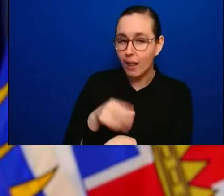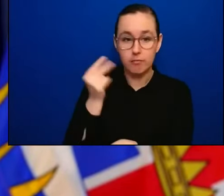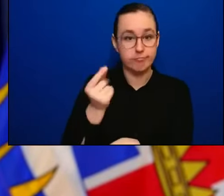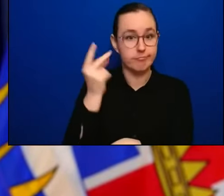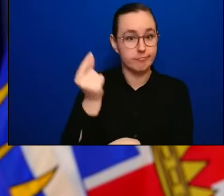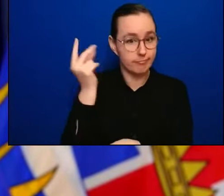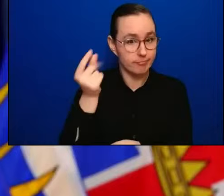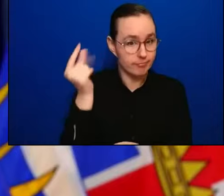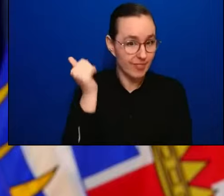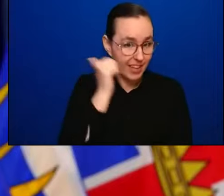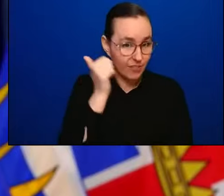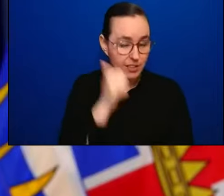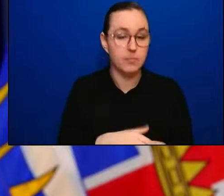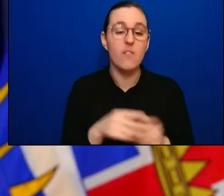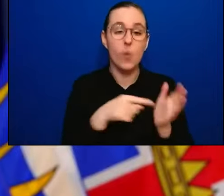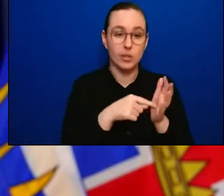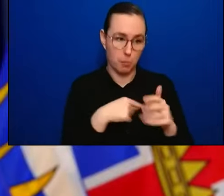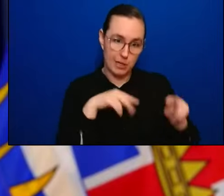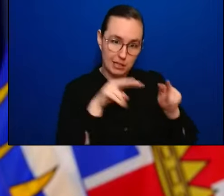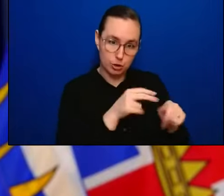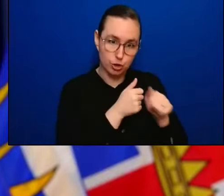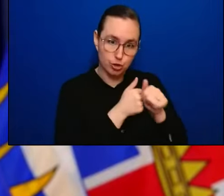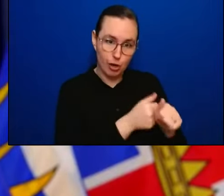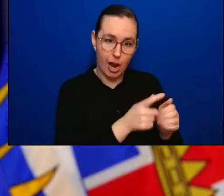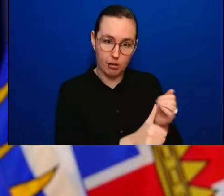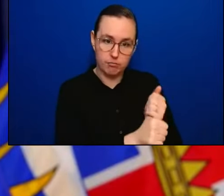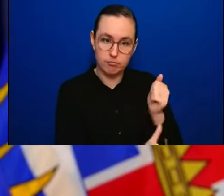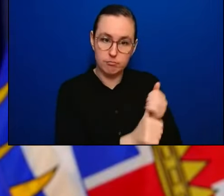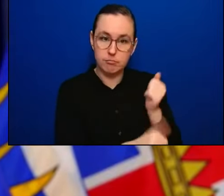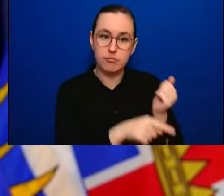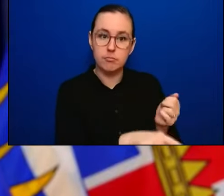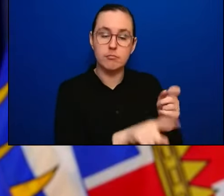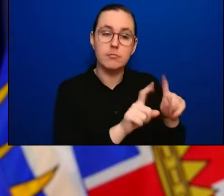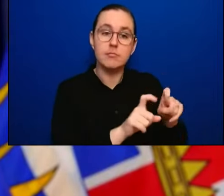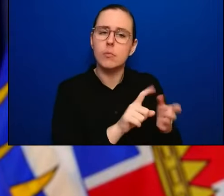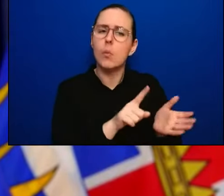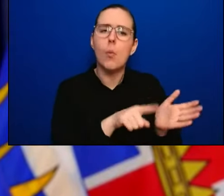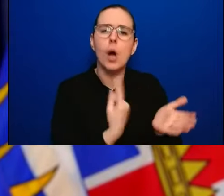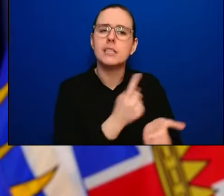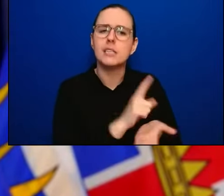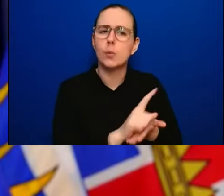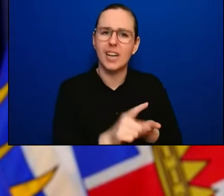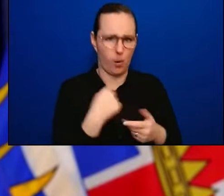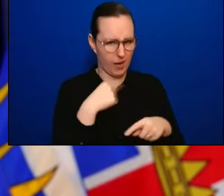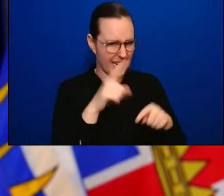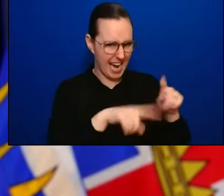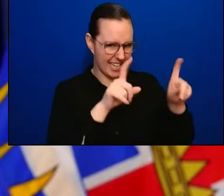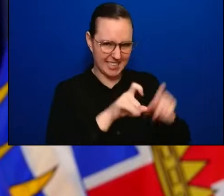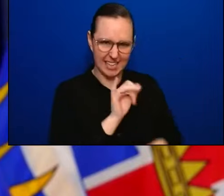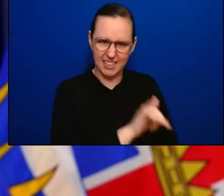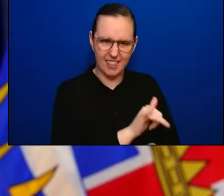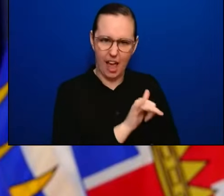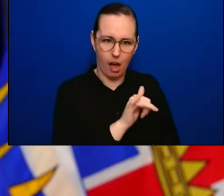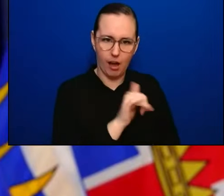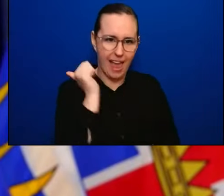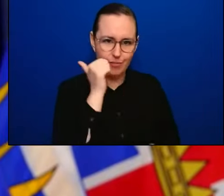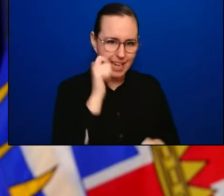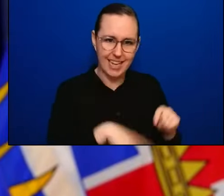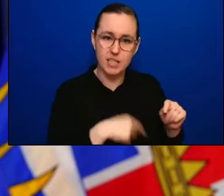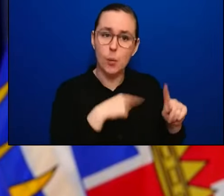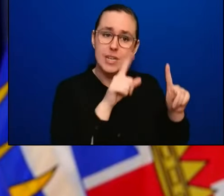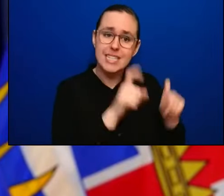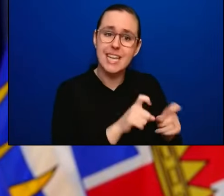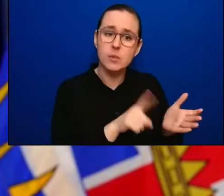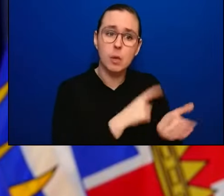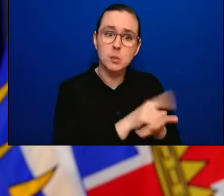do it once a week. It's only able to be done at that frequency. It doesn't change that much over a period of a day or 24